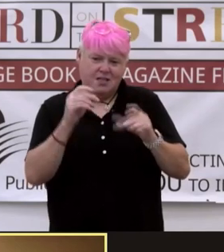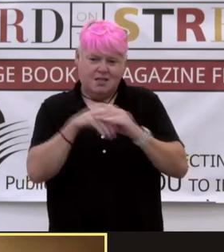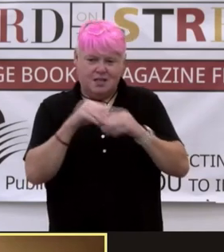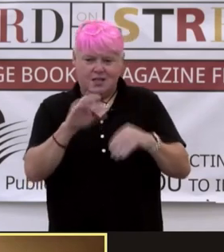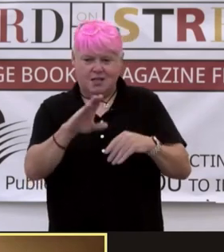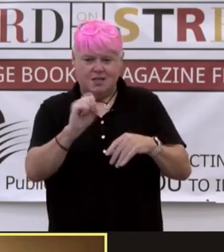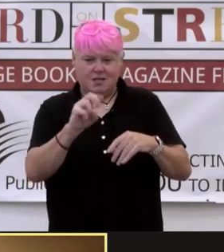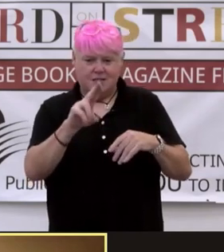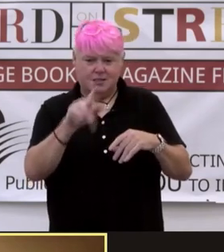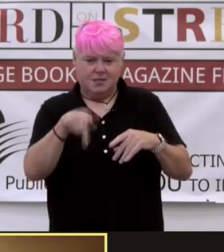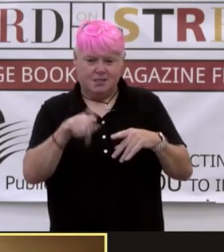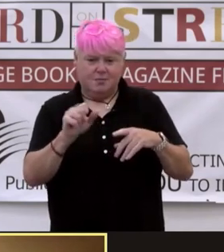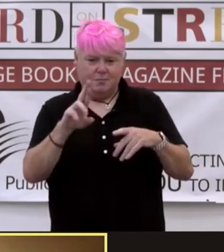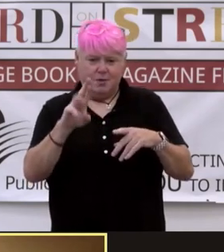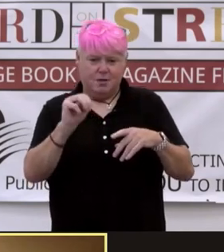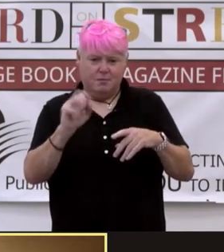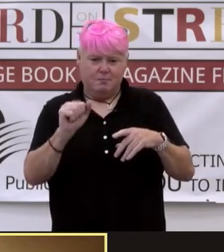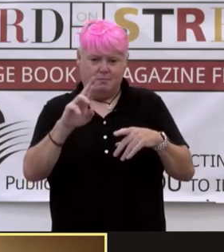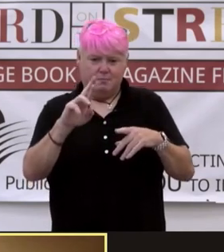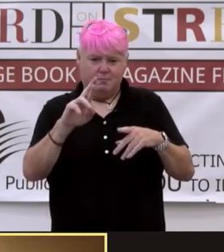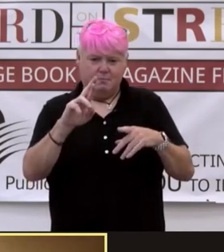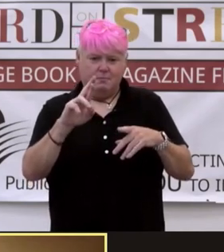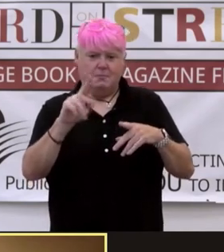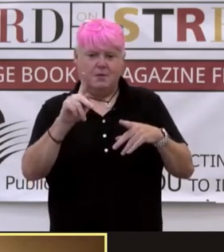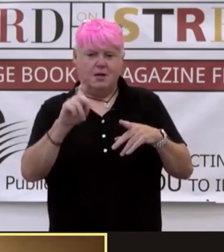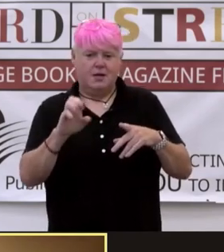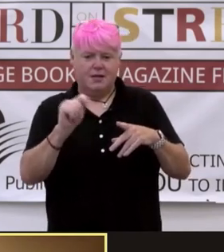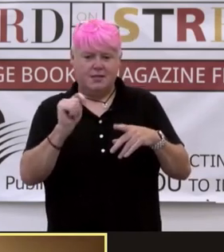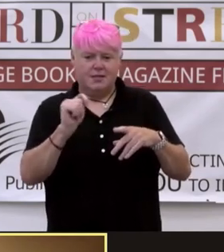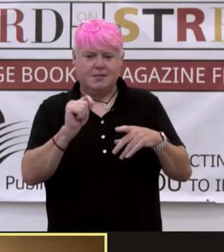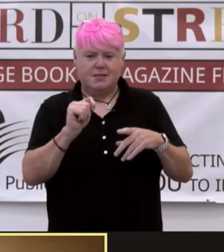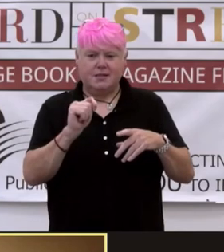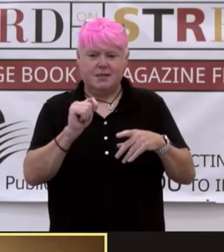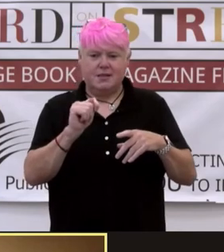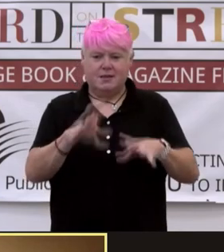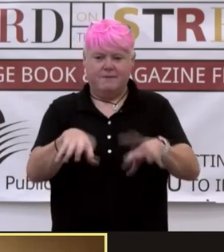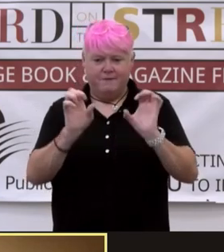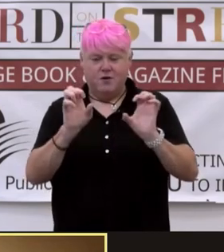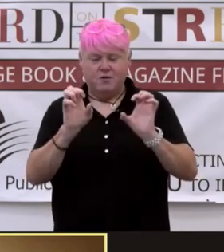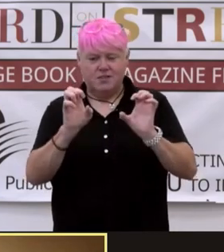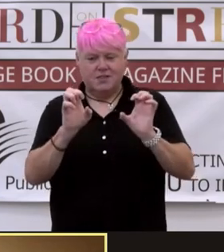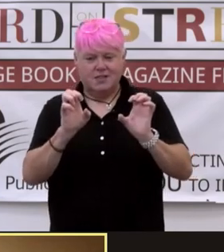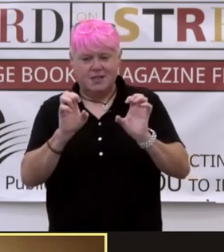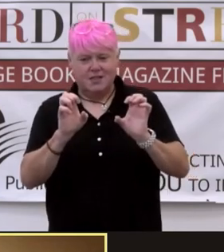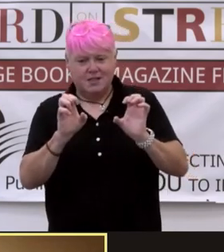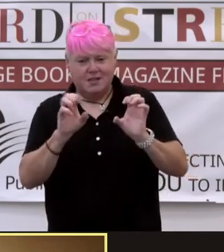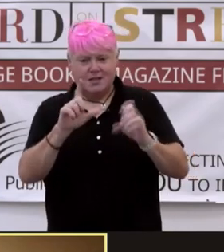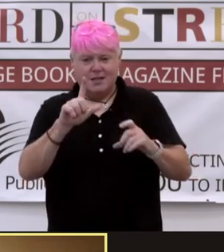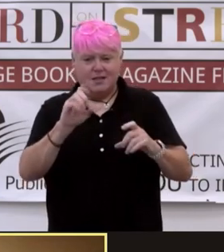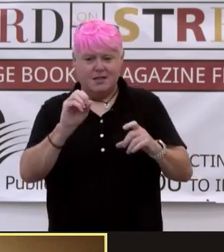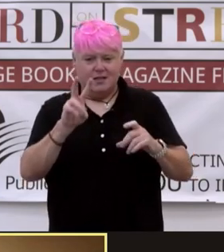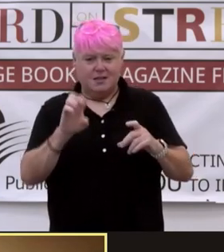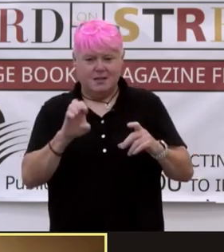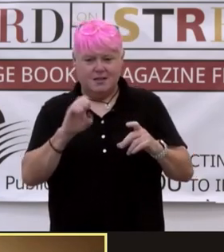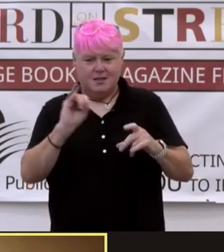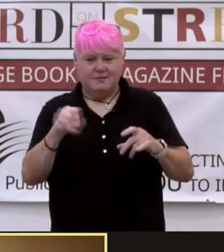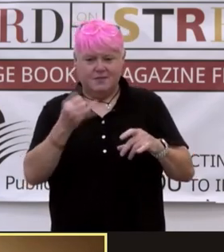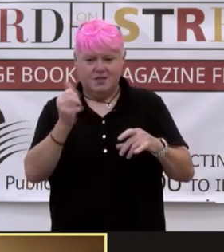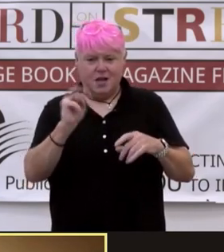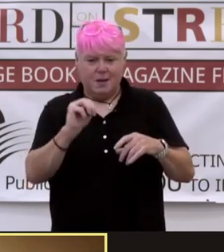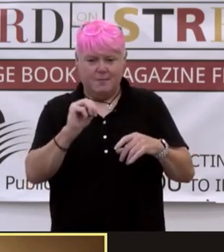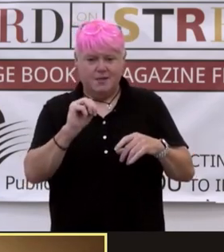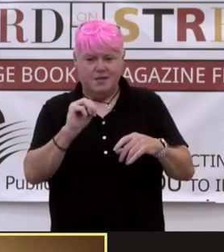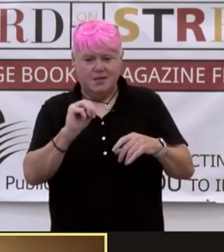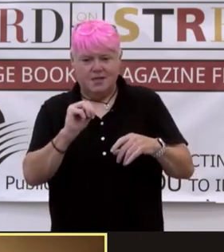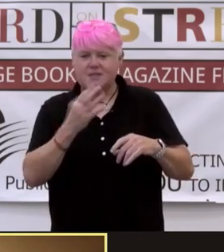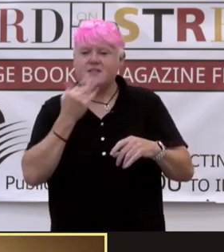They will, they do sell it in the packages, in the frozen aisle. So get some Gulab Jamun. It's very sweet. So if you have diabetes, don't